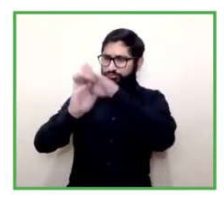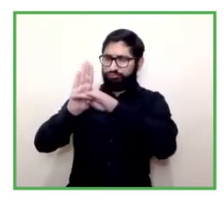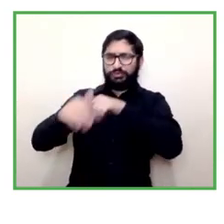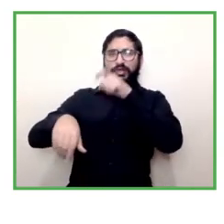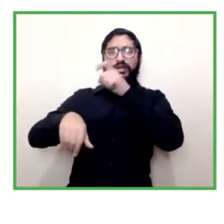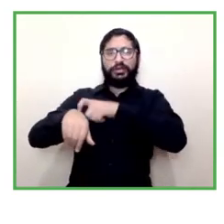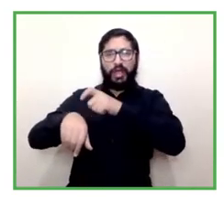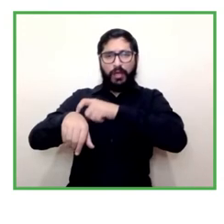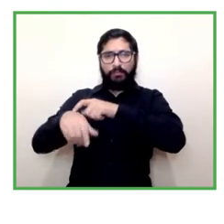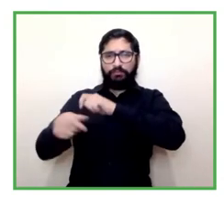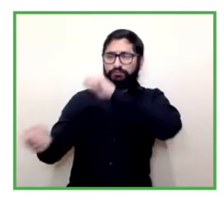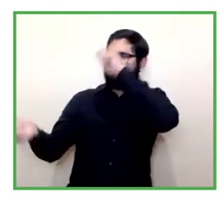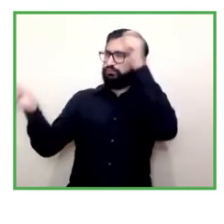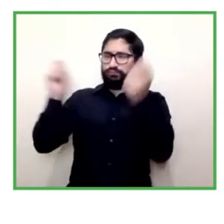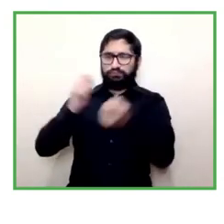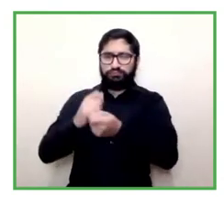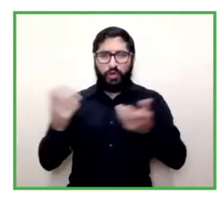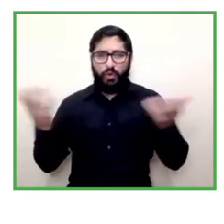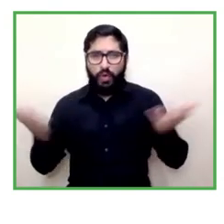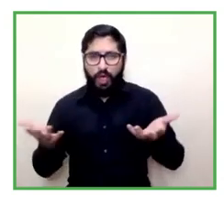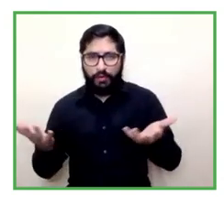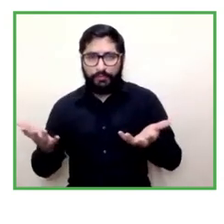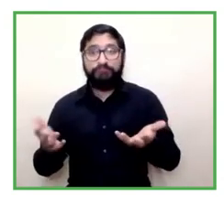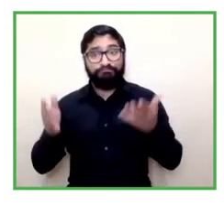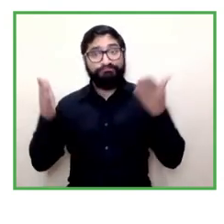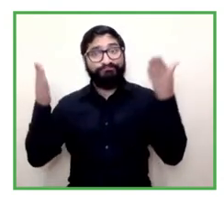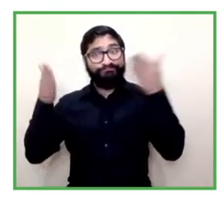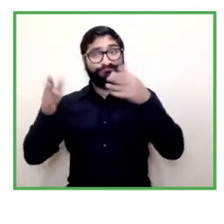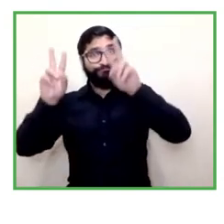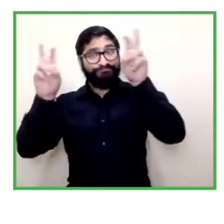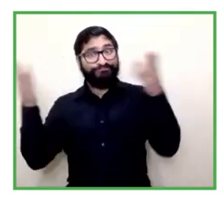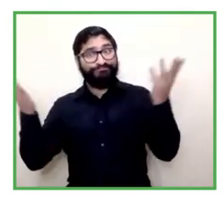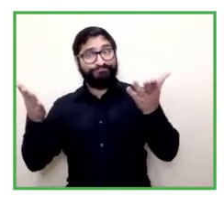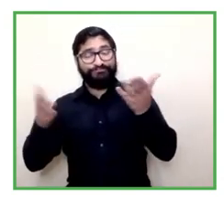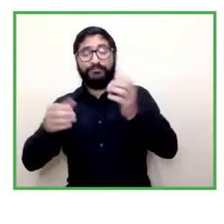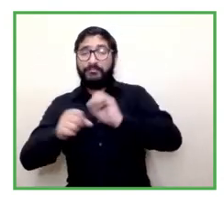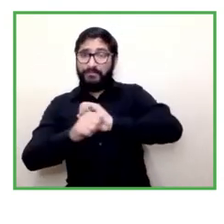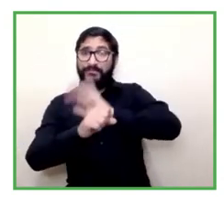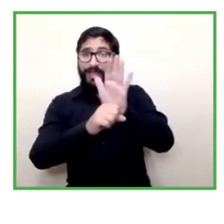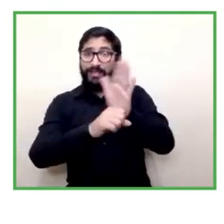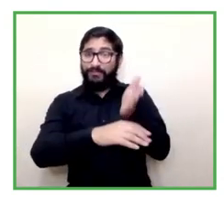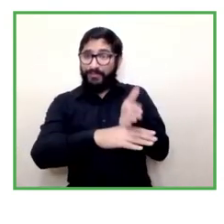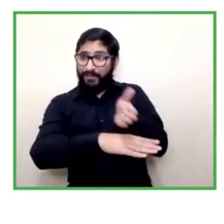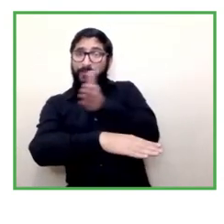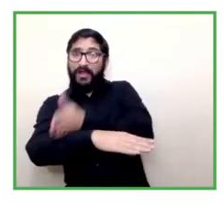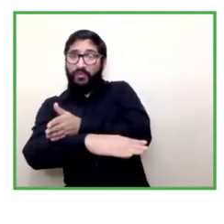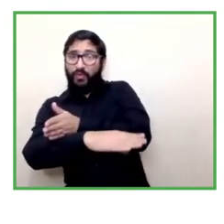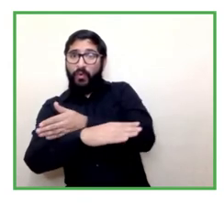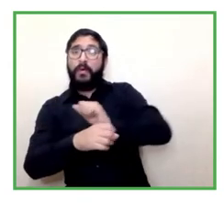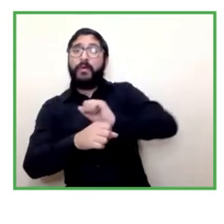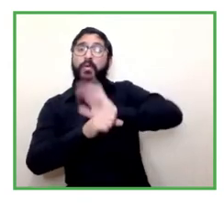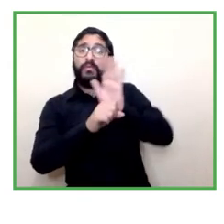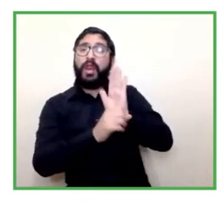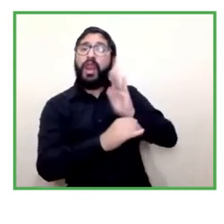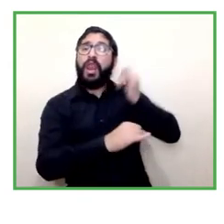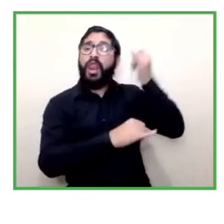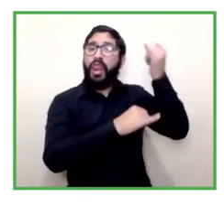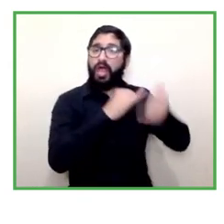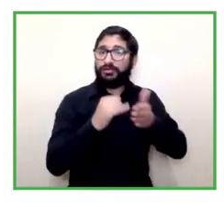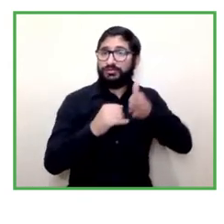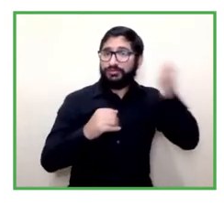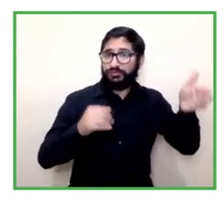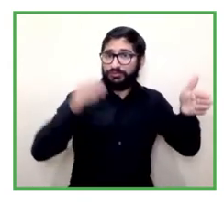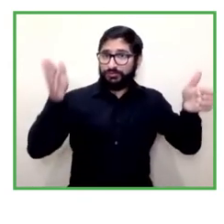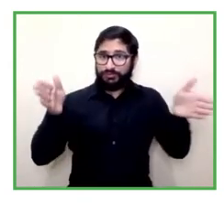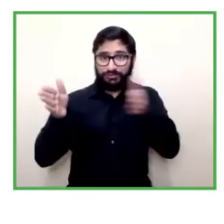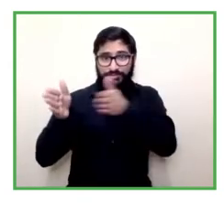intensified escalated in this period in the employment world what have you